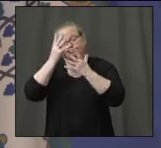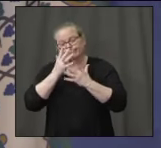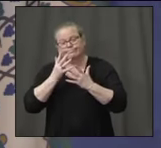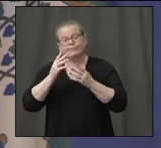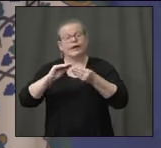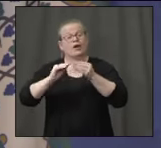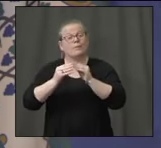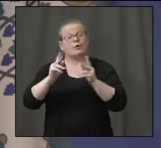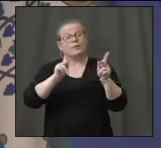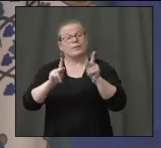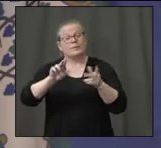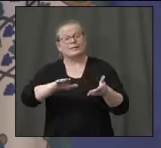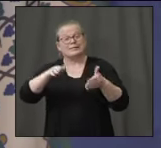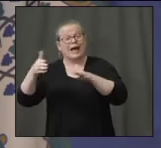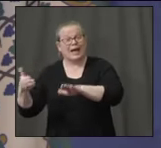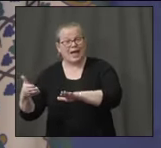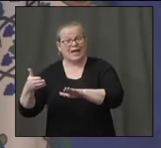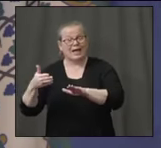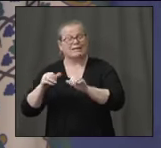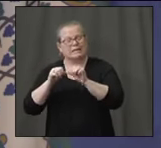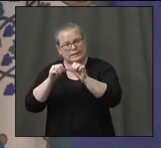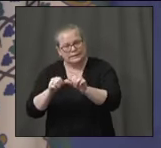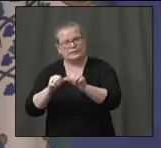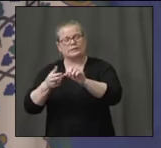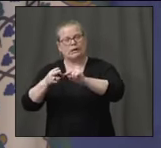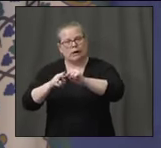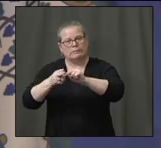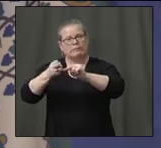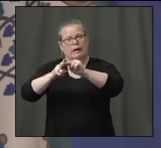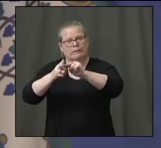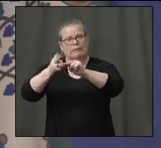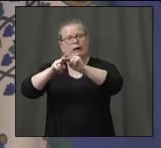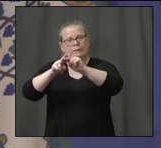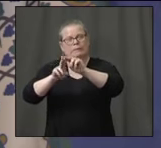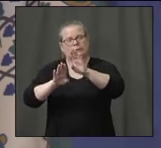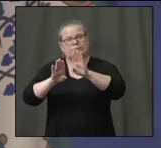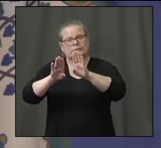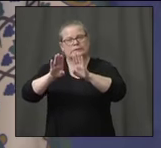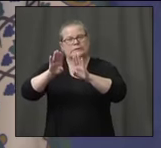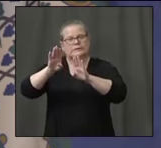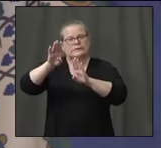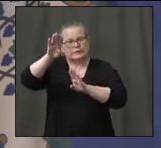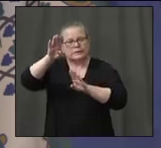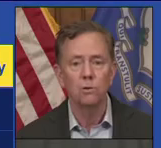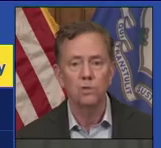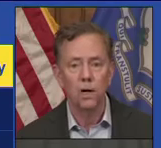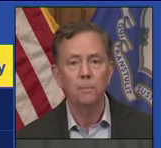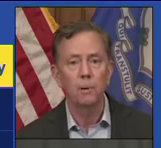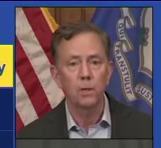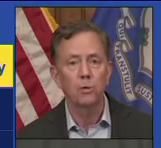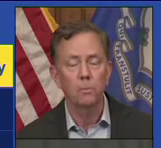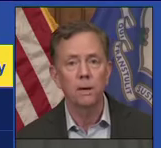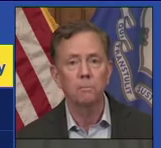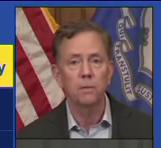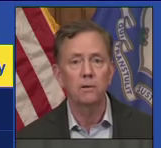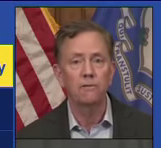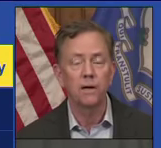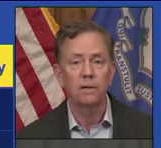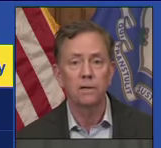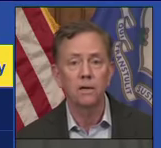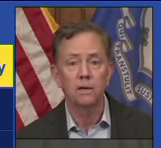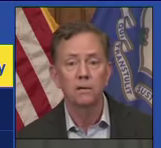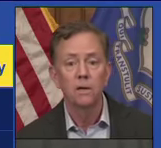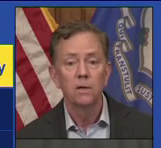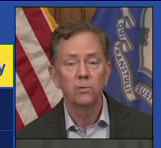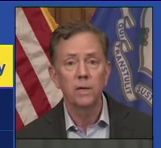and it's not decelerating, but that is a lagging indicator. And the currently hospitalized, it goes up a little bit, but you'll